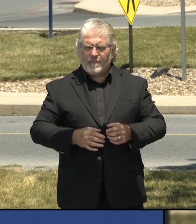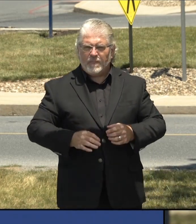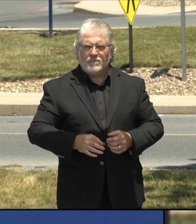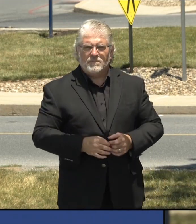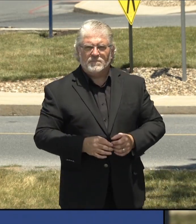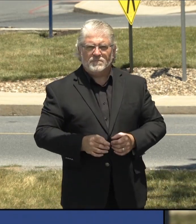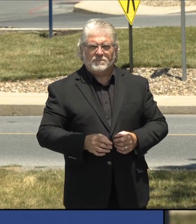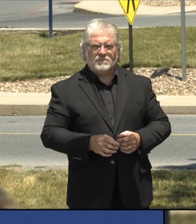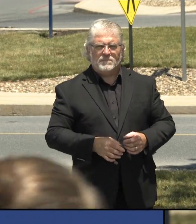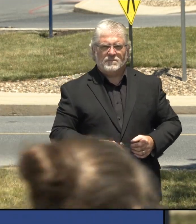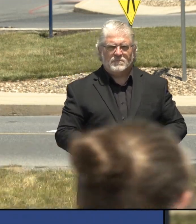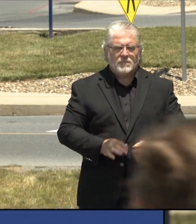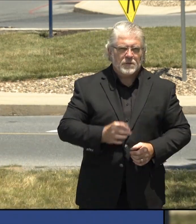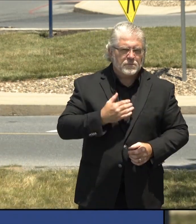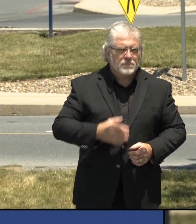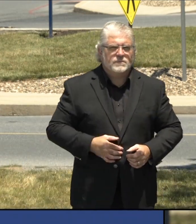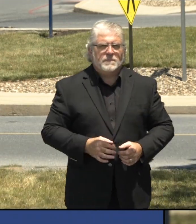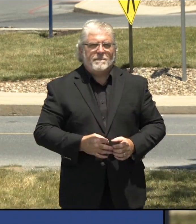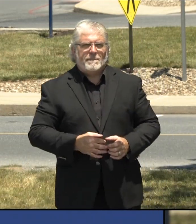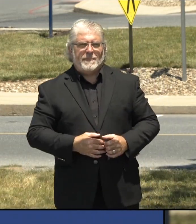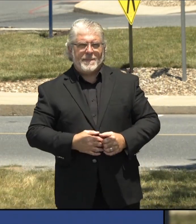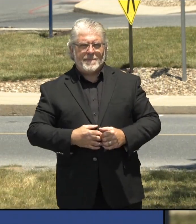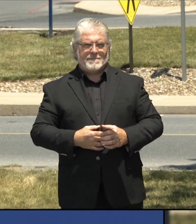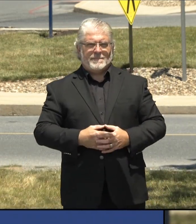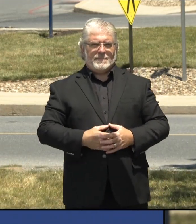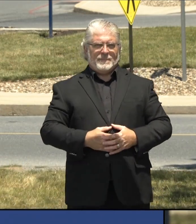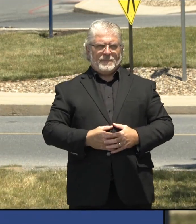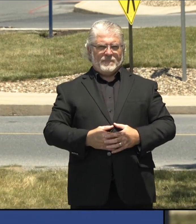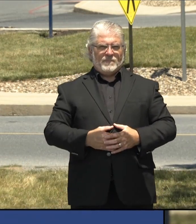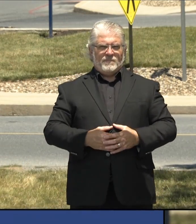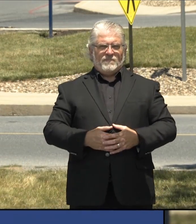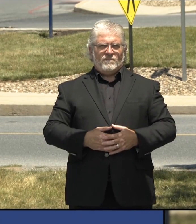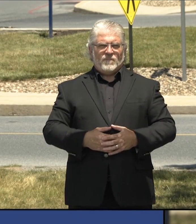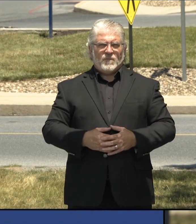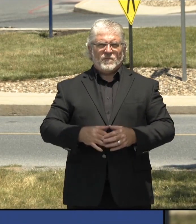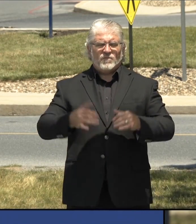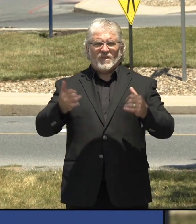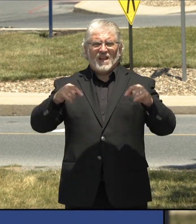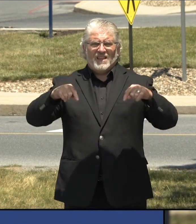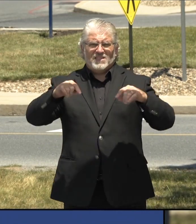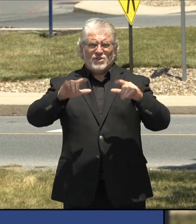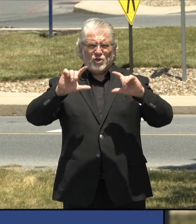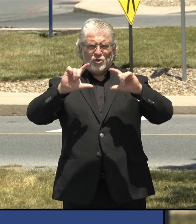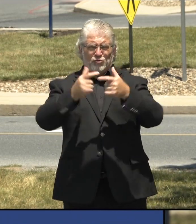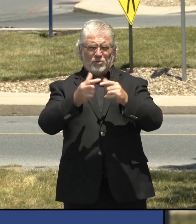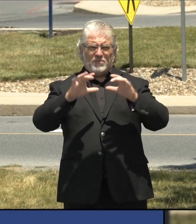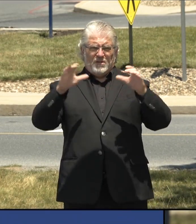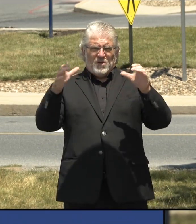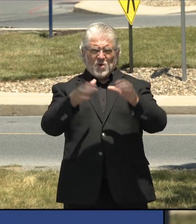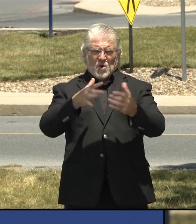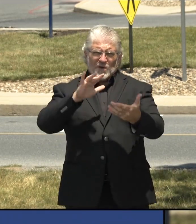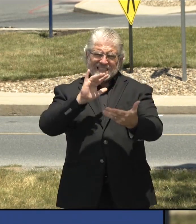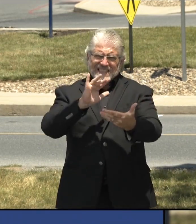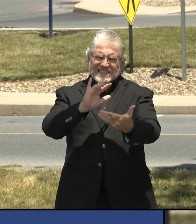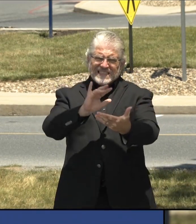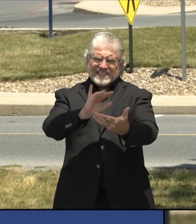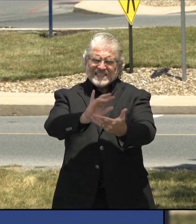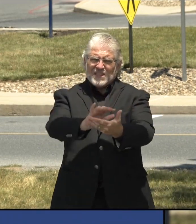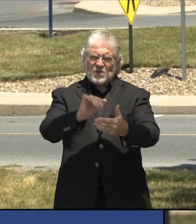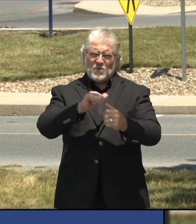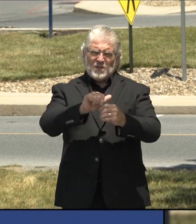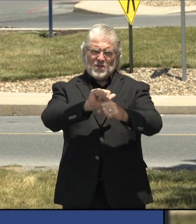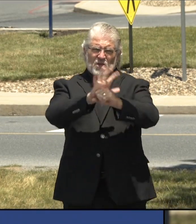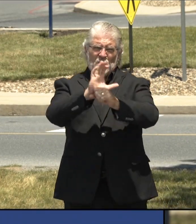a small congregate setting. And so it's been extremely challenging. Um, there's recent evidence, um, from, um, a number of academics,